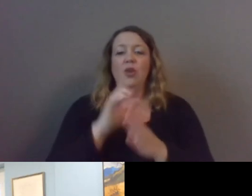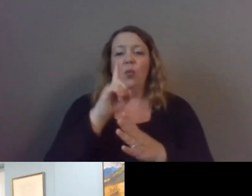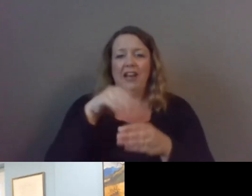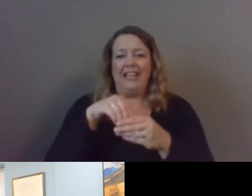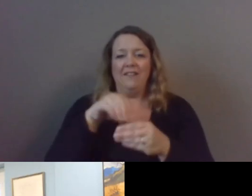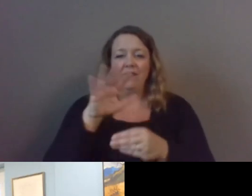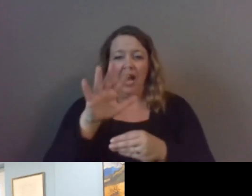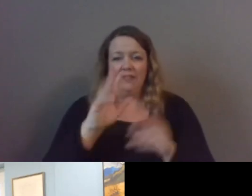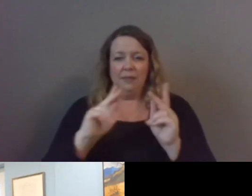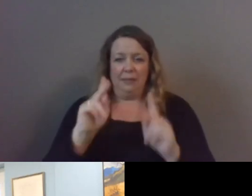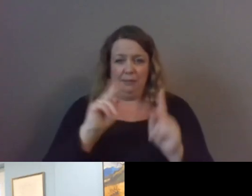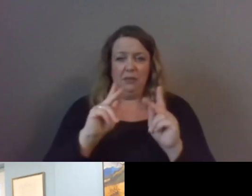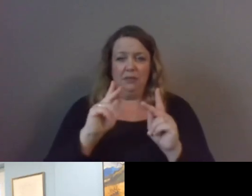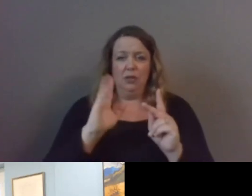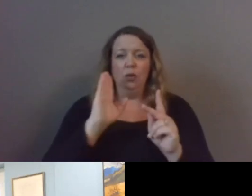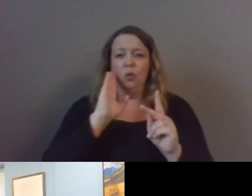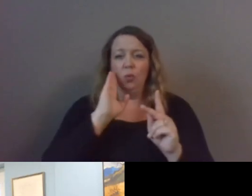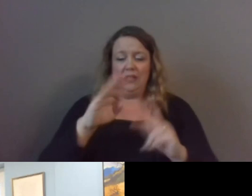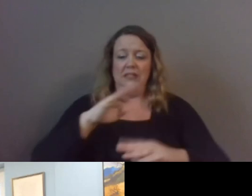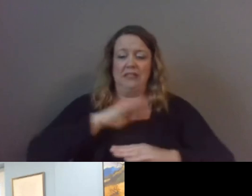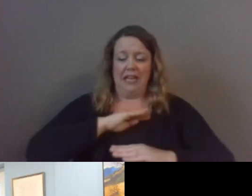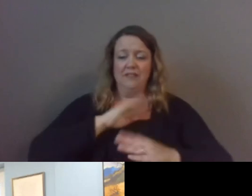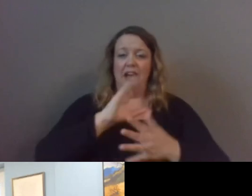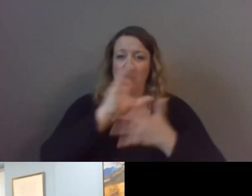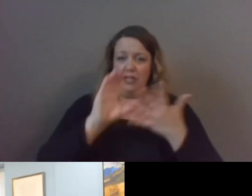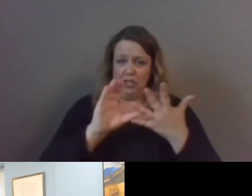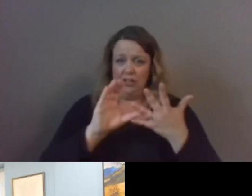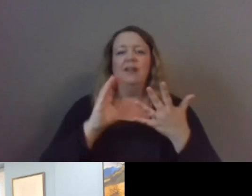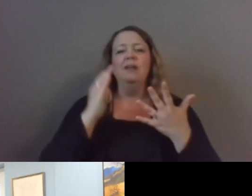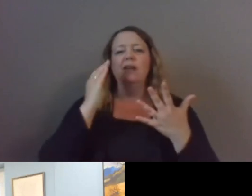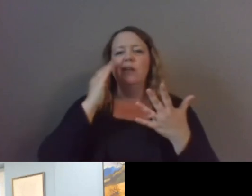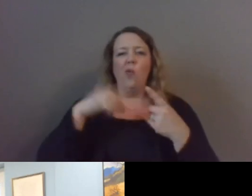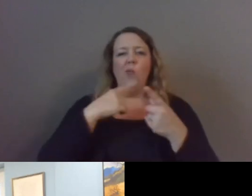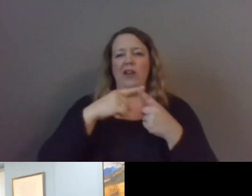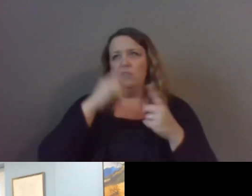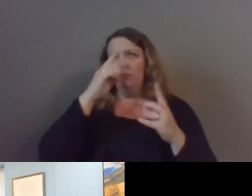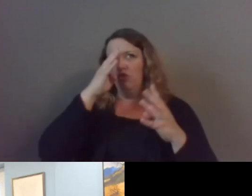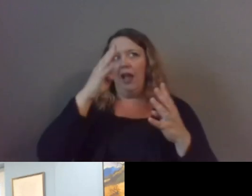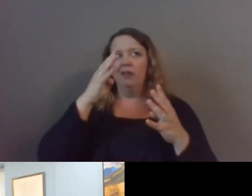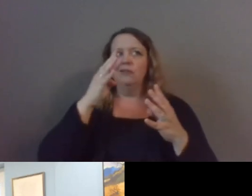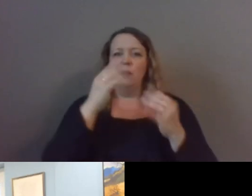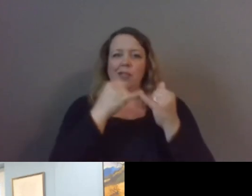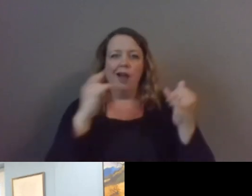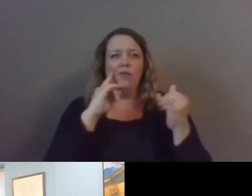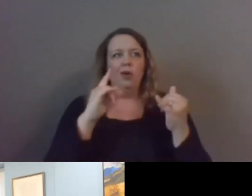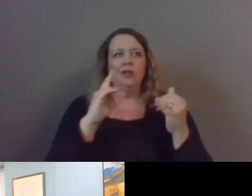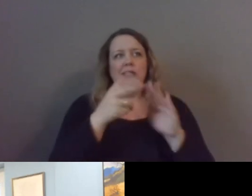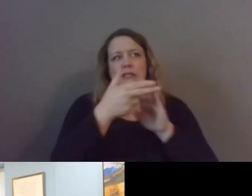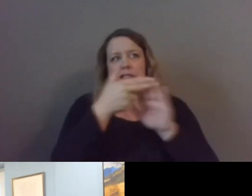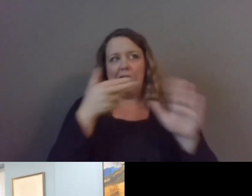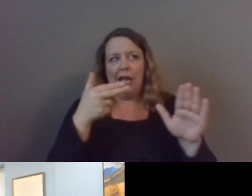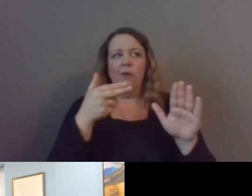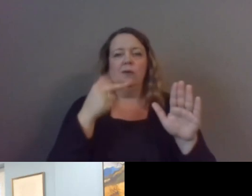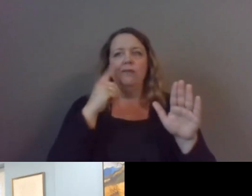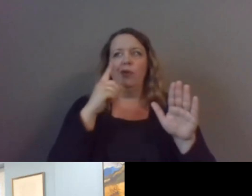time will meet criteria when you go about trying to create some line for diagnosis of an actual you know